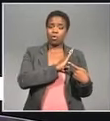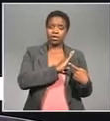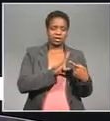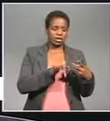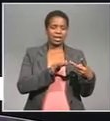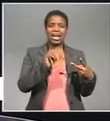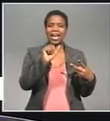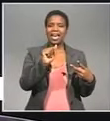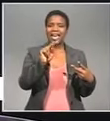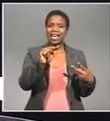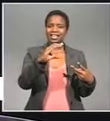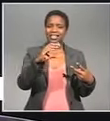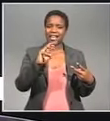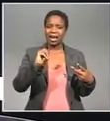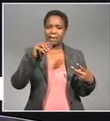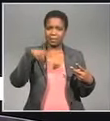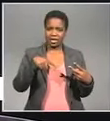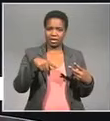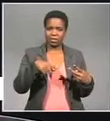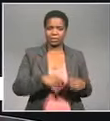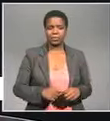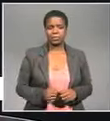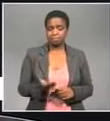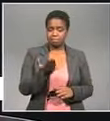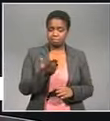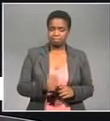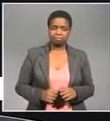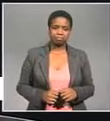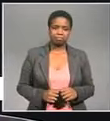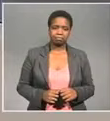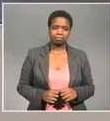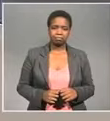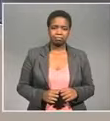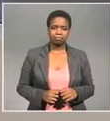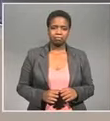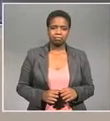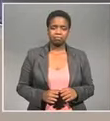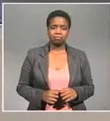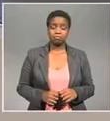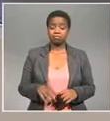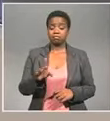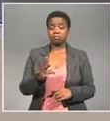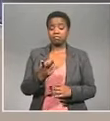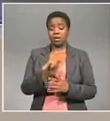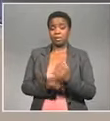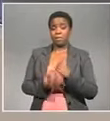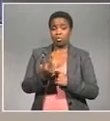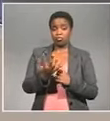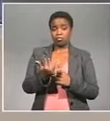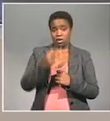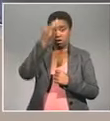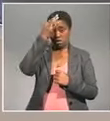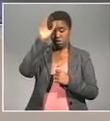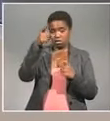SAA's board and an ANC MP here's Erin Bates both witnesses who appeared before the